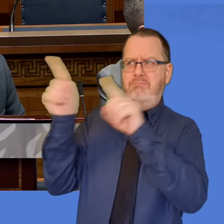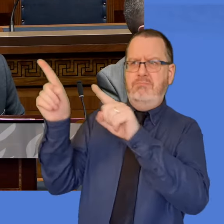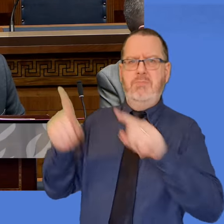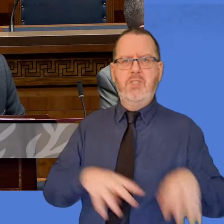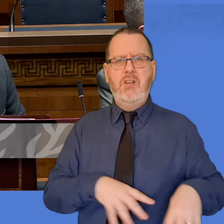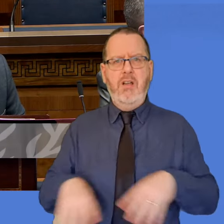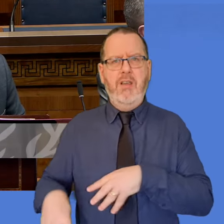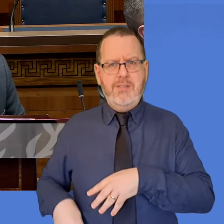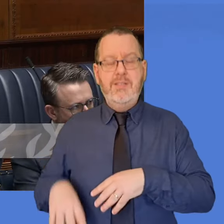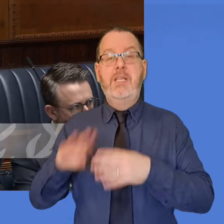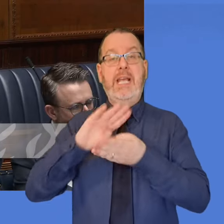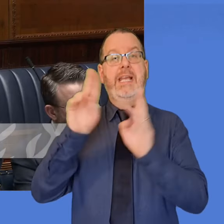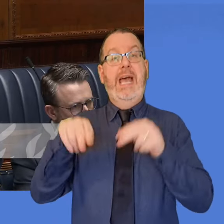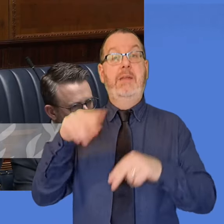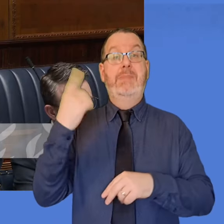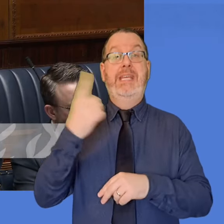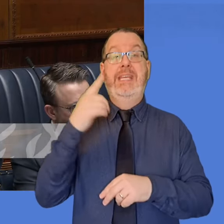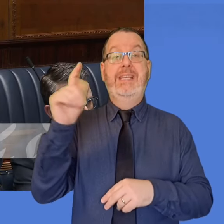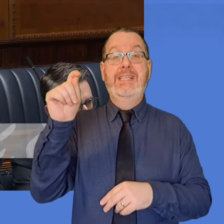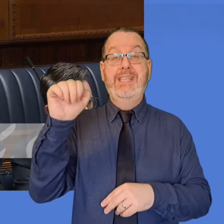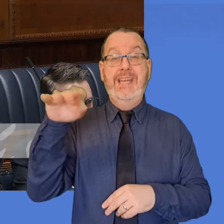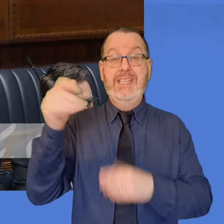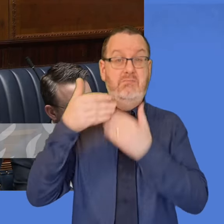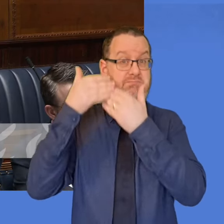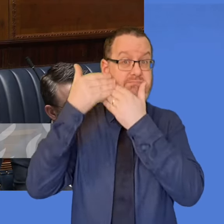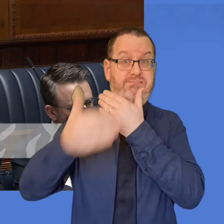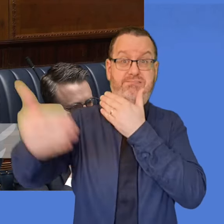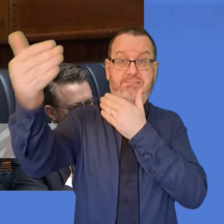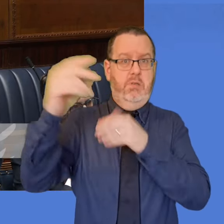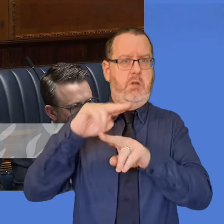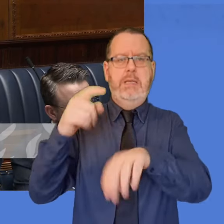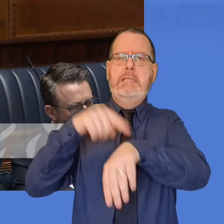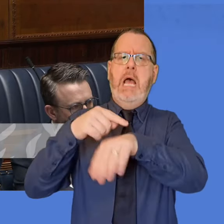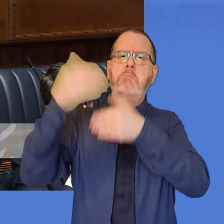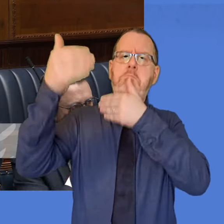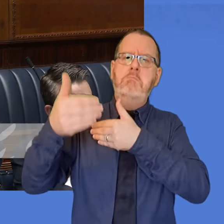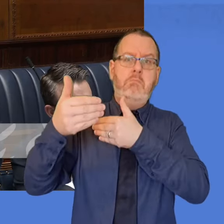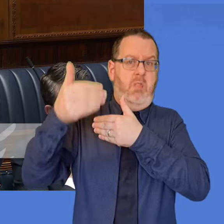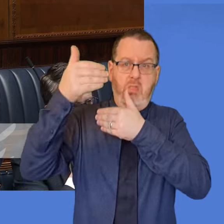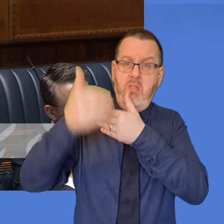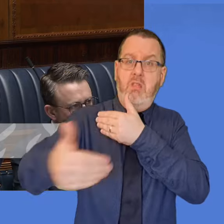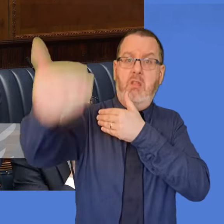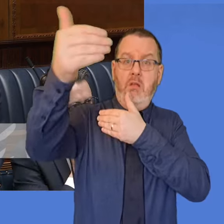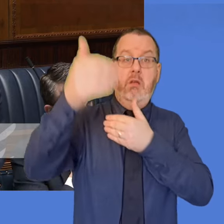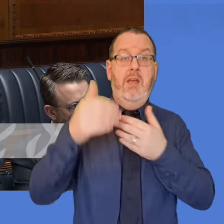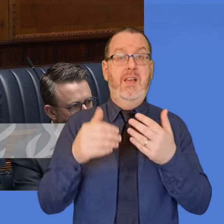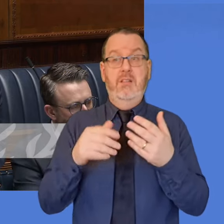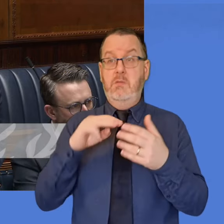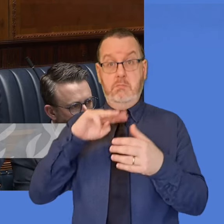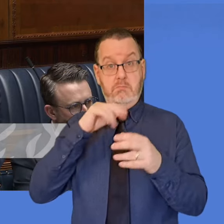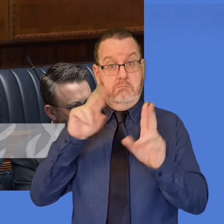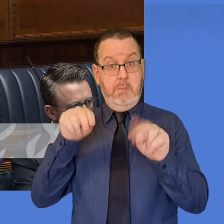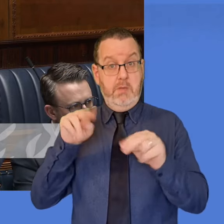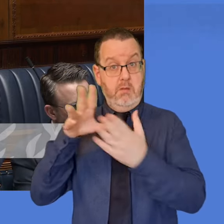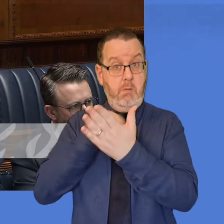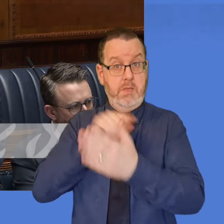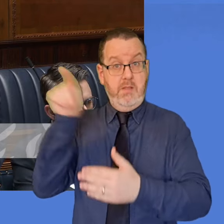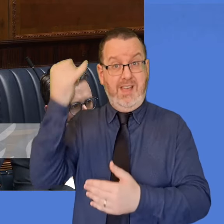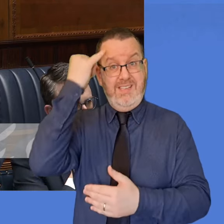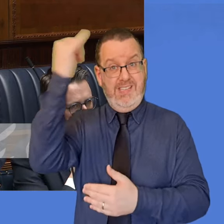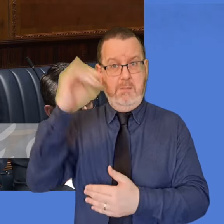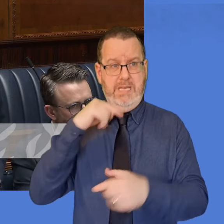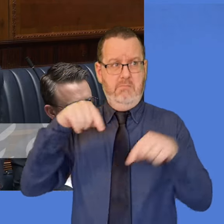any exemptions need to be tightly defined so that renters do not find themselves at the disposal of